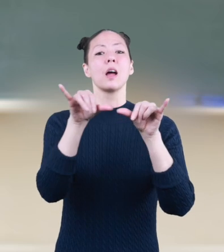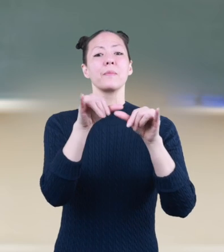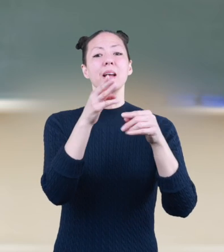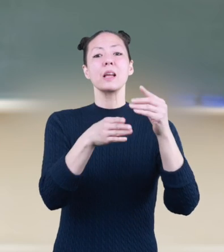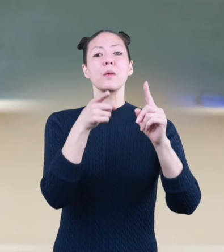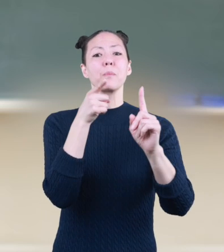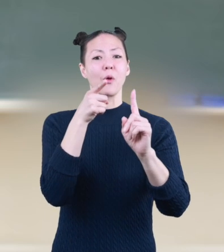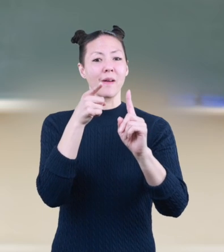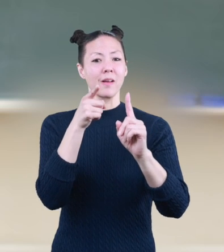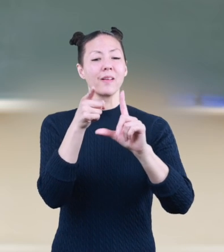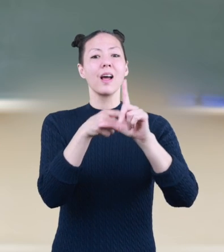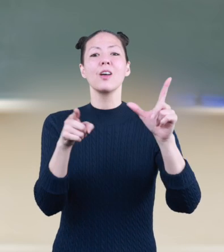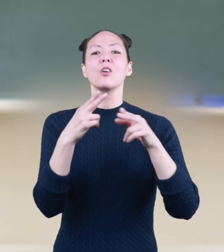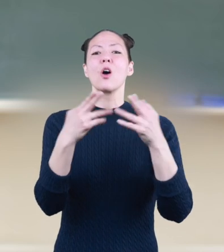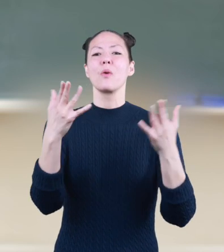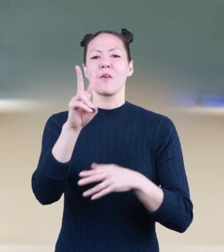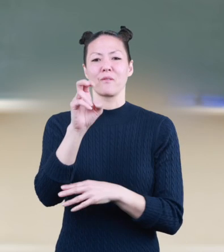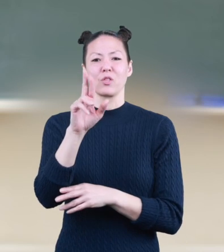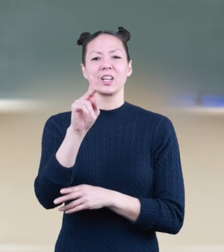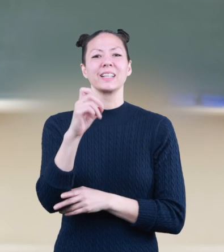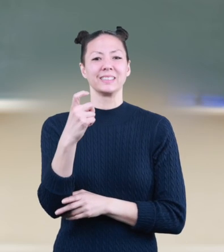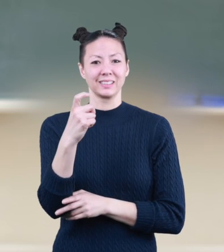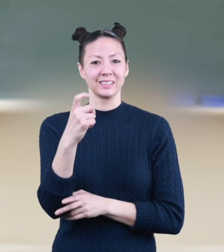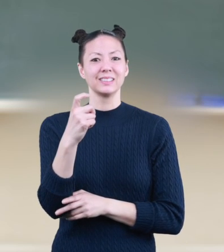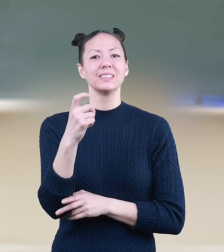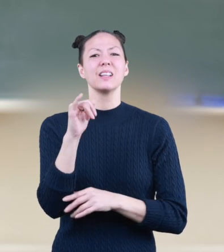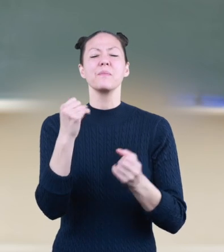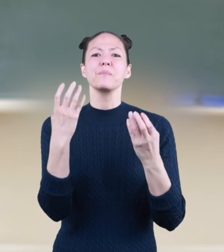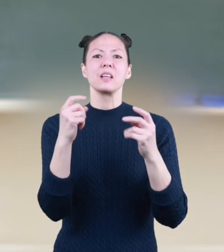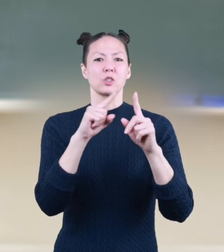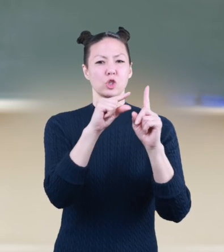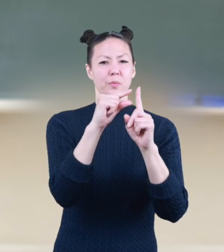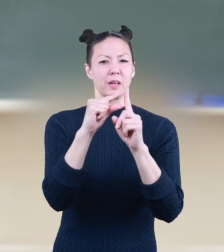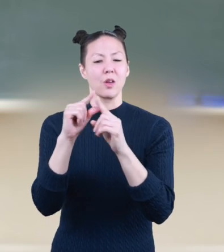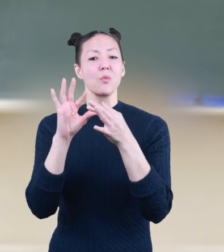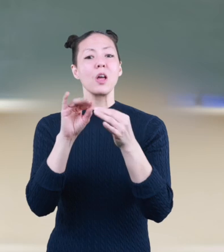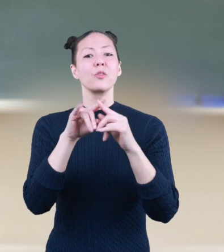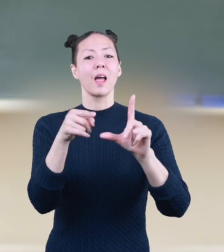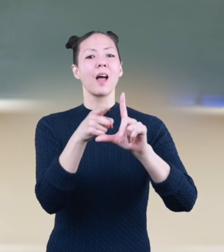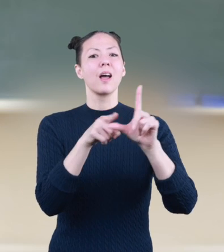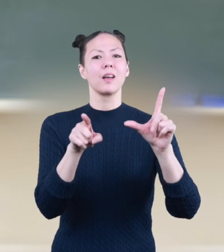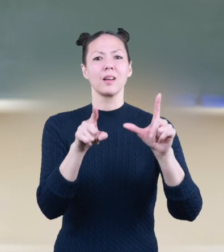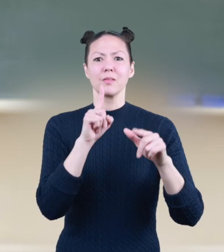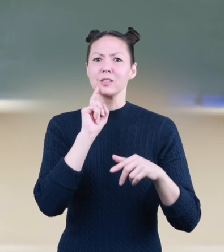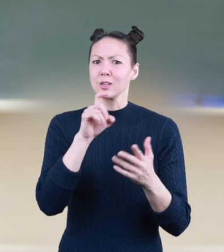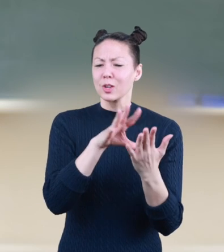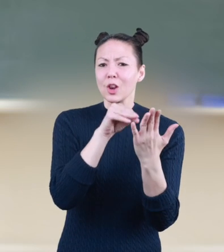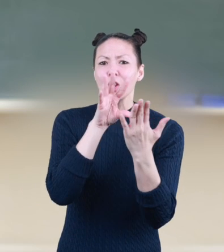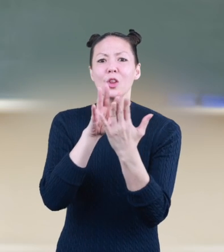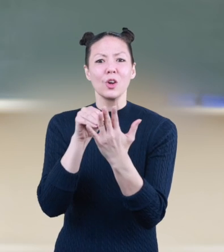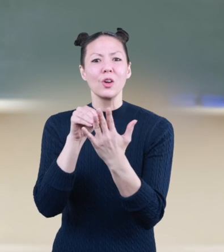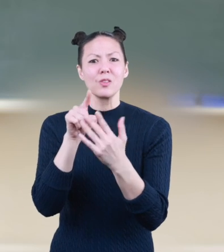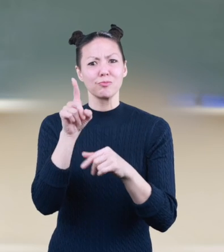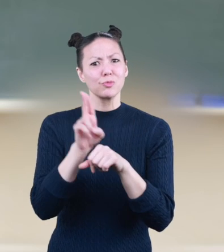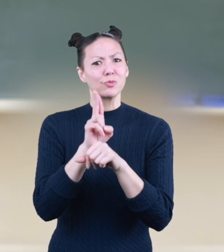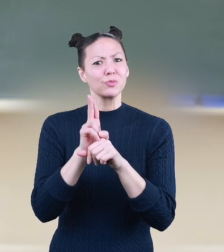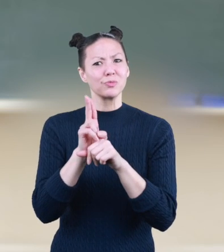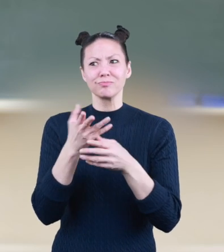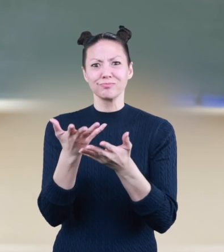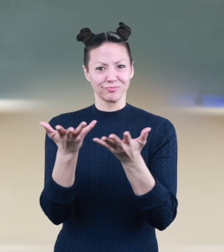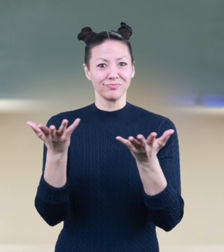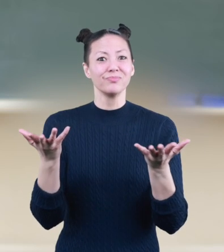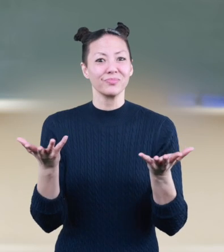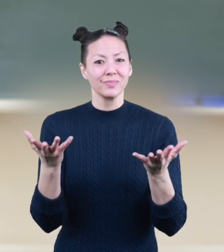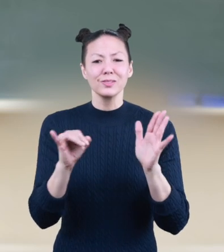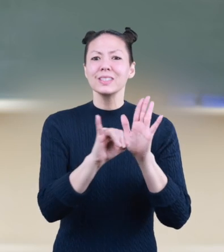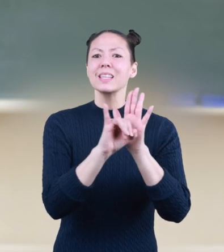of an angle is called the vertex. There are many terms related to angles which are necessary to learn as they are used